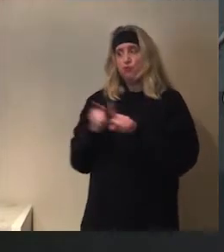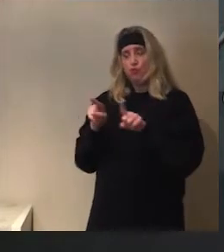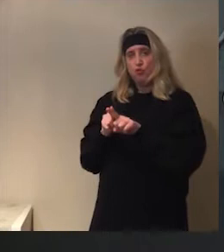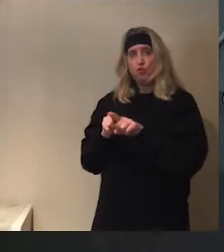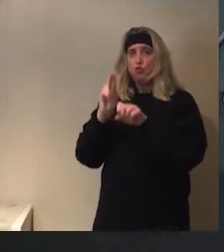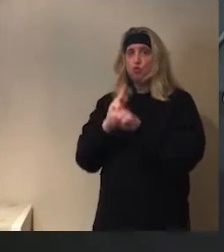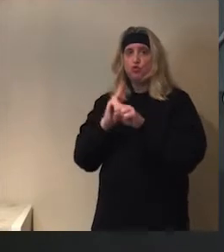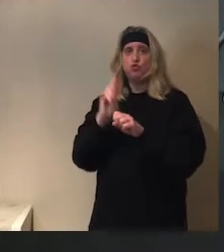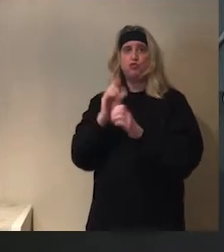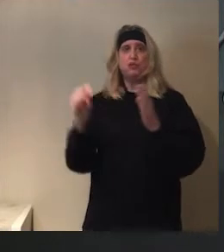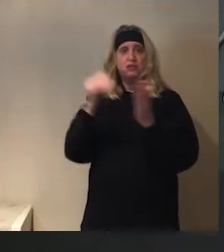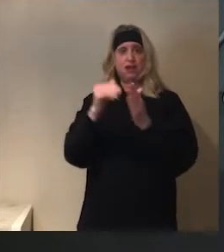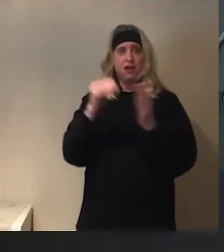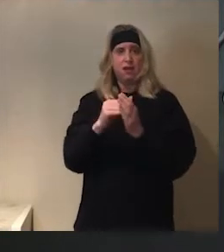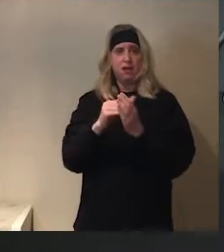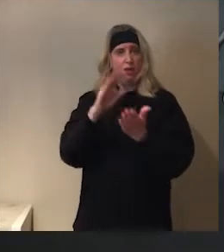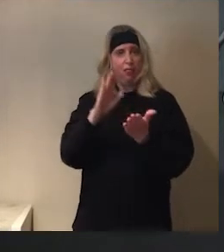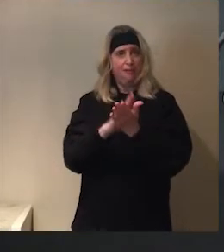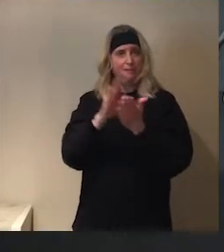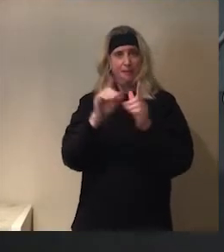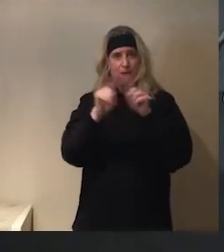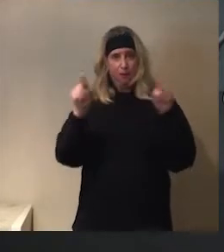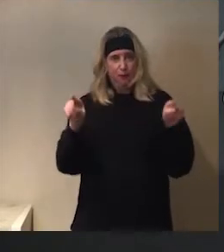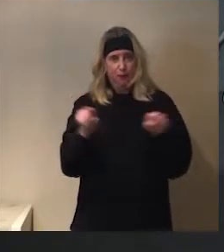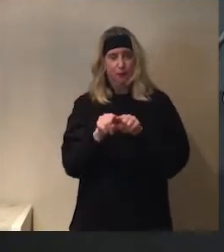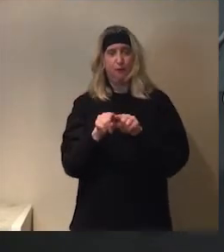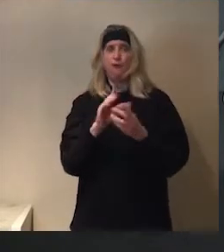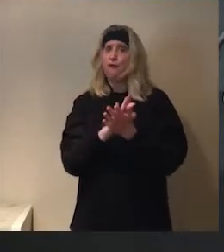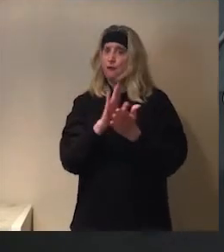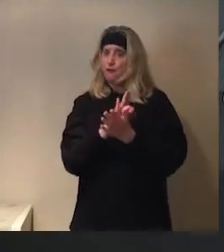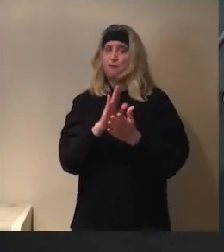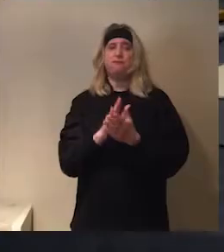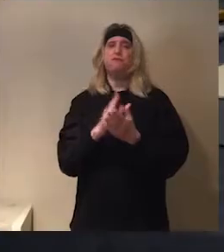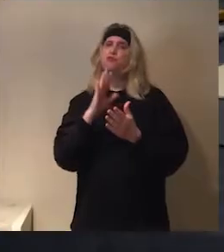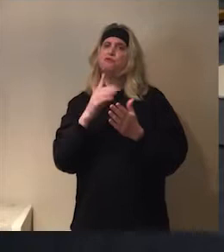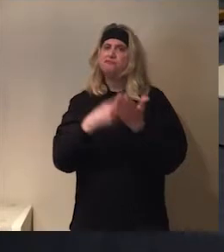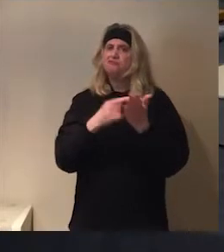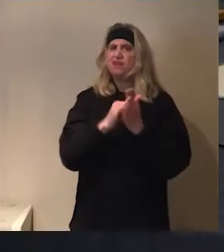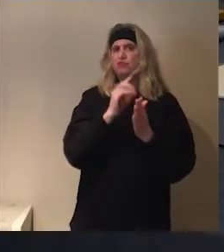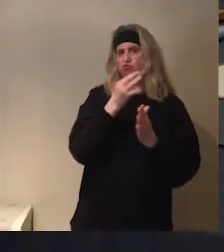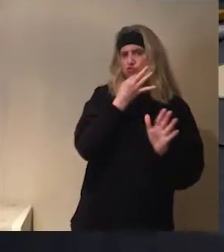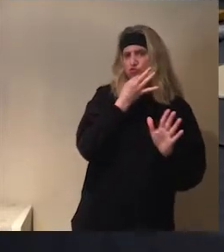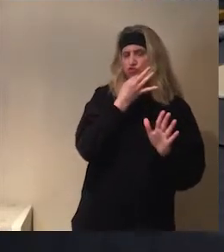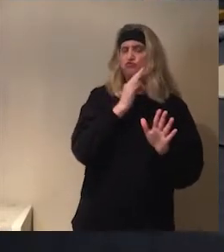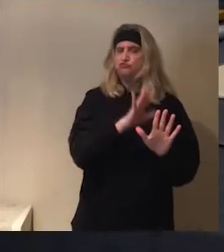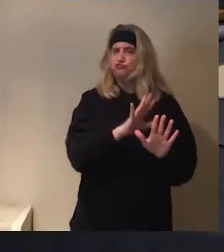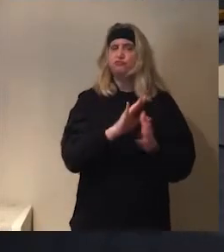recycled cardboard. Oh, yes. And we'll talk more about that in a second. Yes.